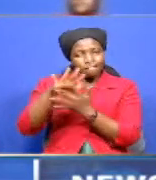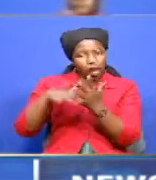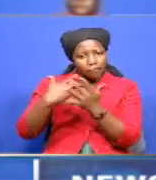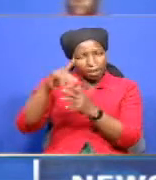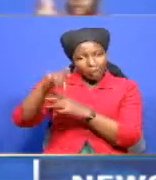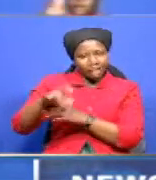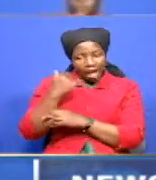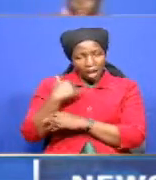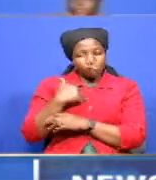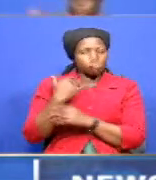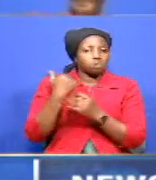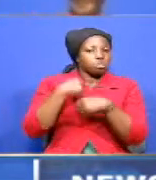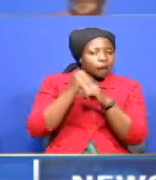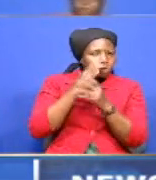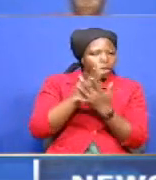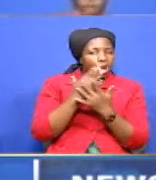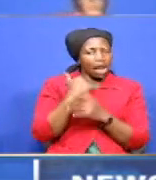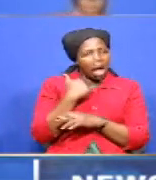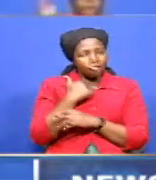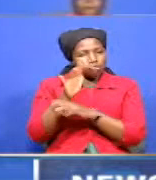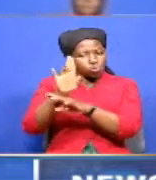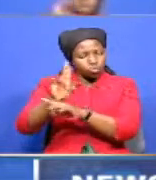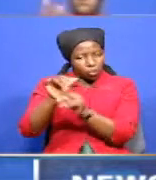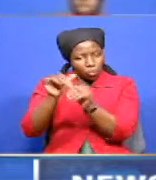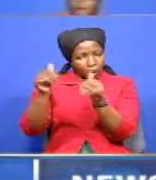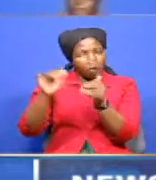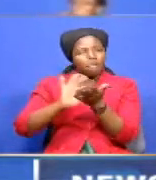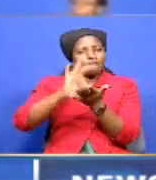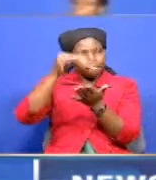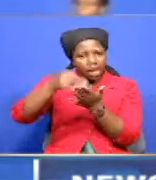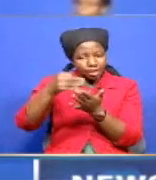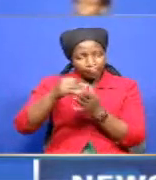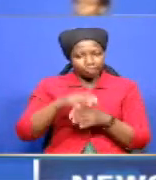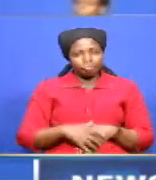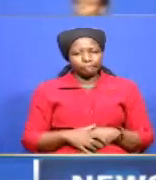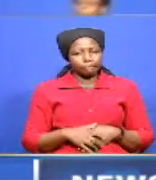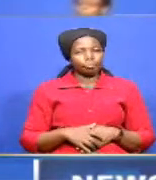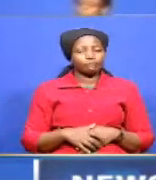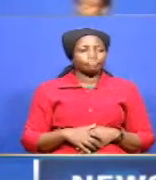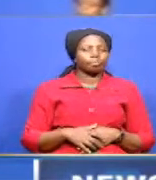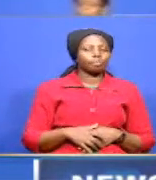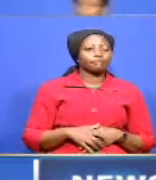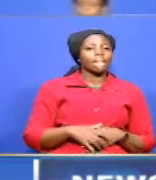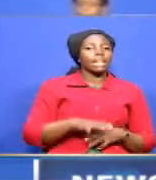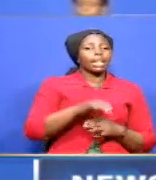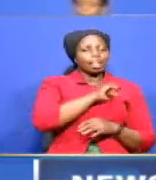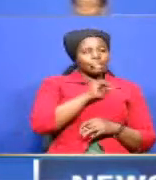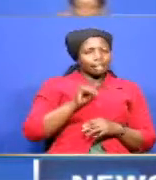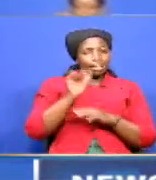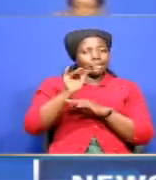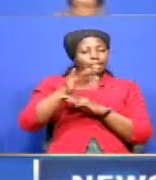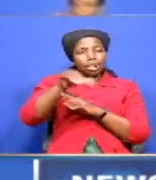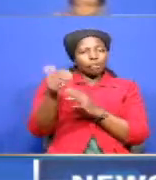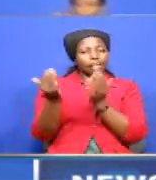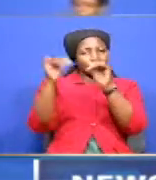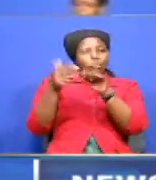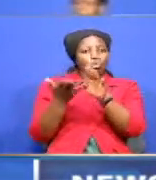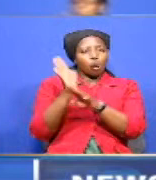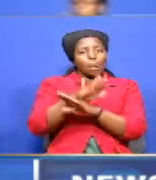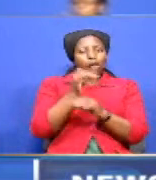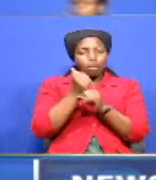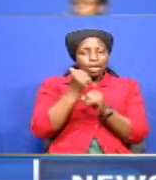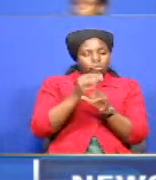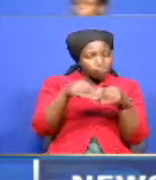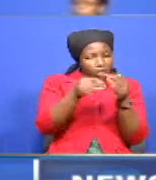oversight of emergency covet 19 funds the senate all called on county assemblies to resume in order to provide their